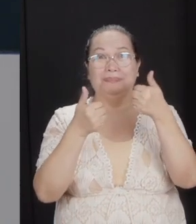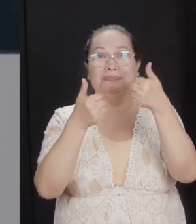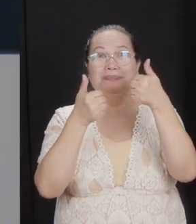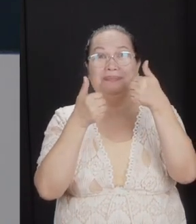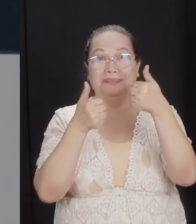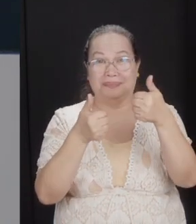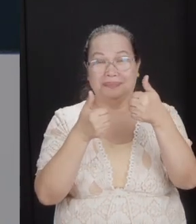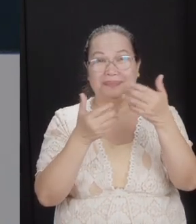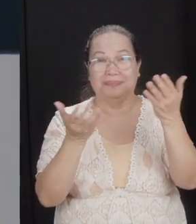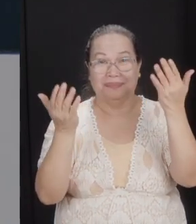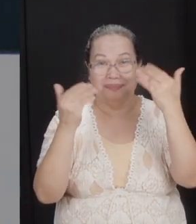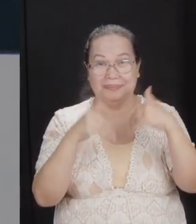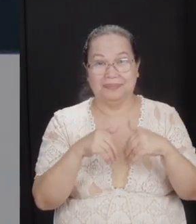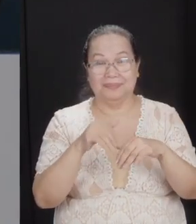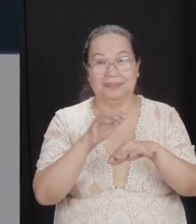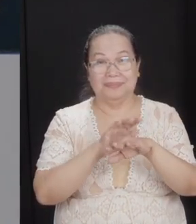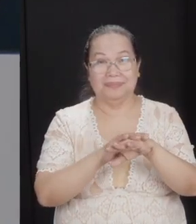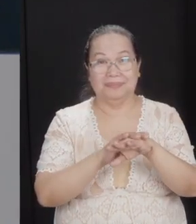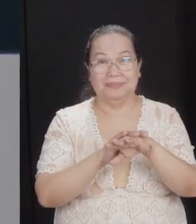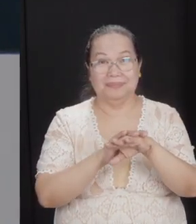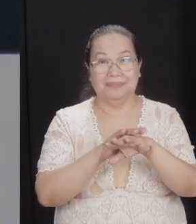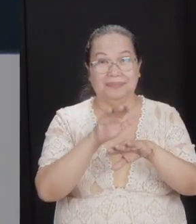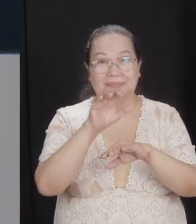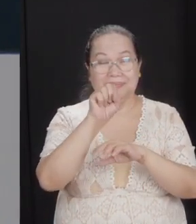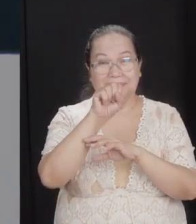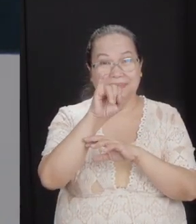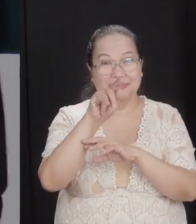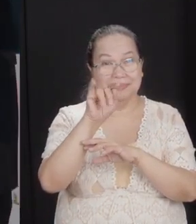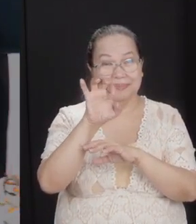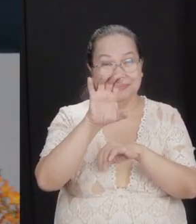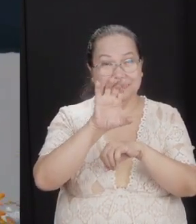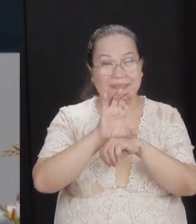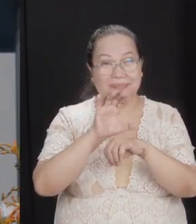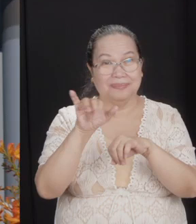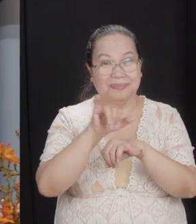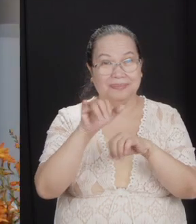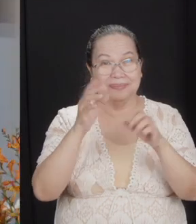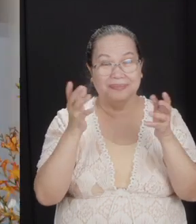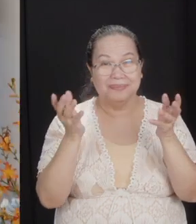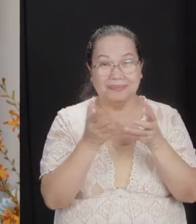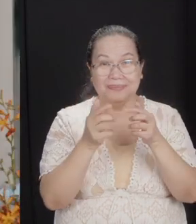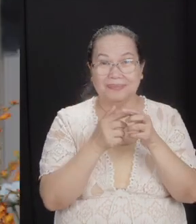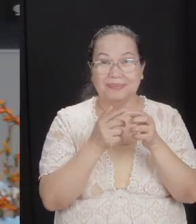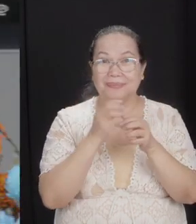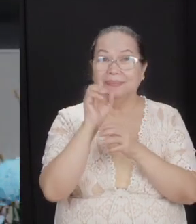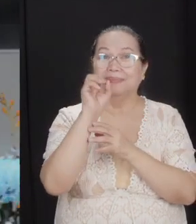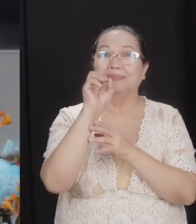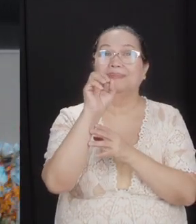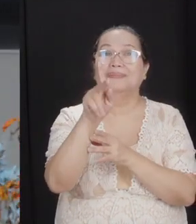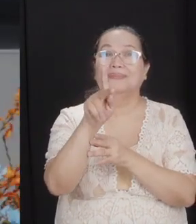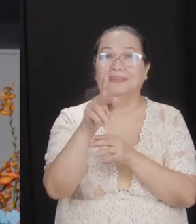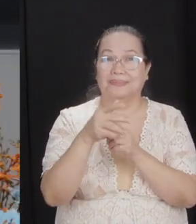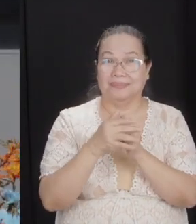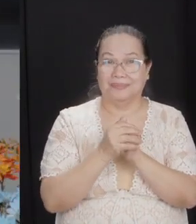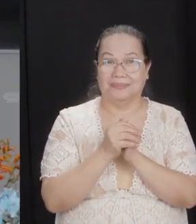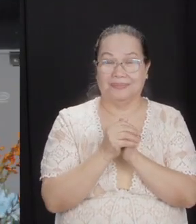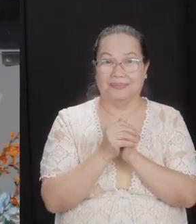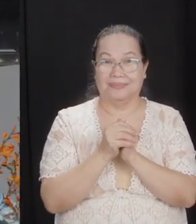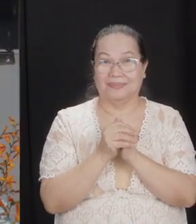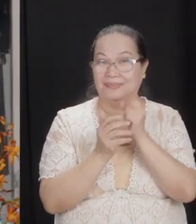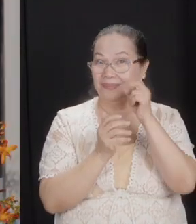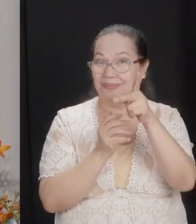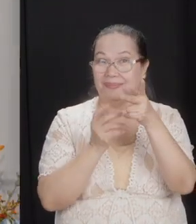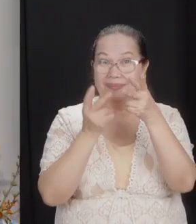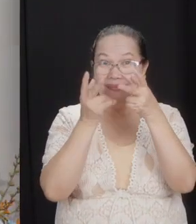let them go to an on-site church for the same reasons I just came. It's okay. If you're